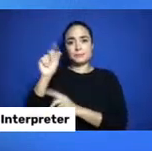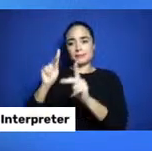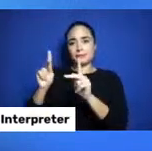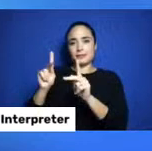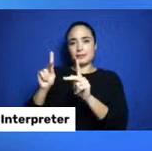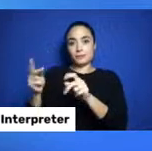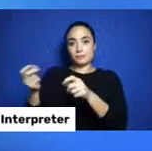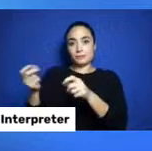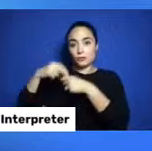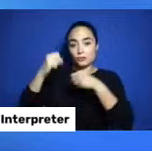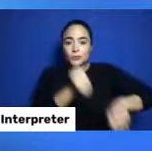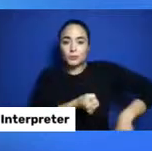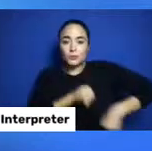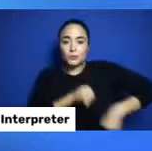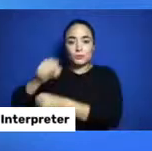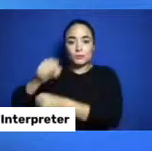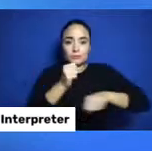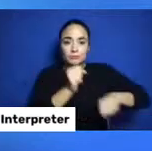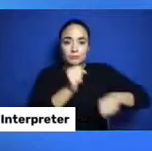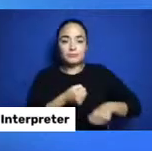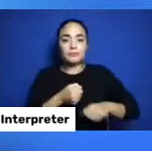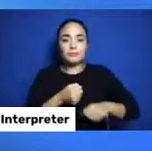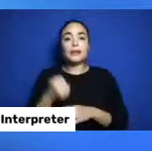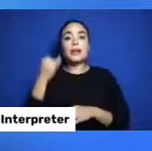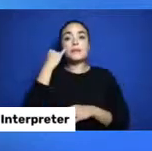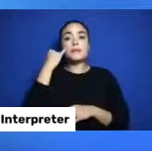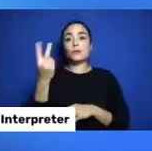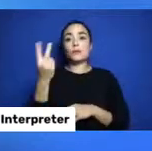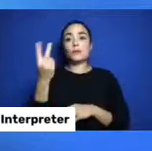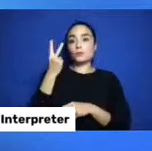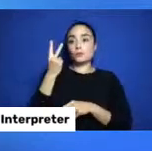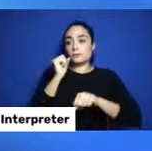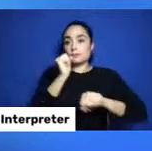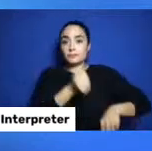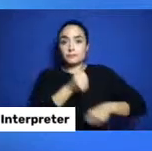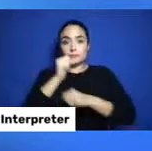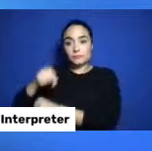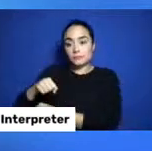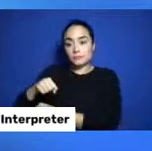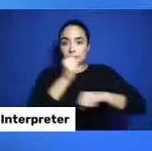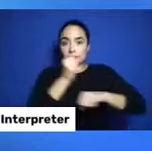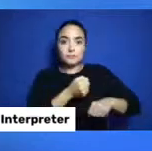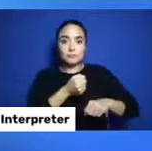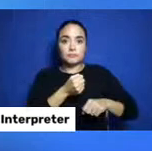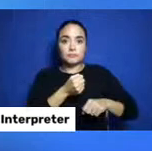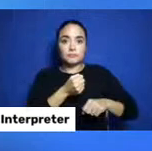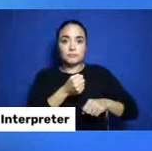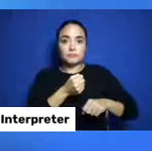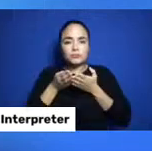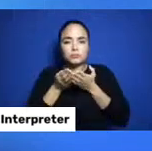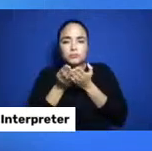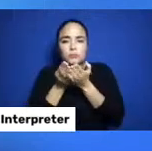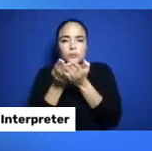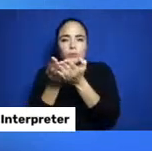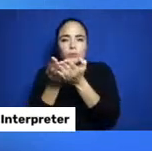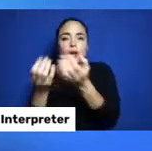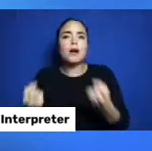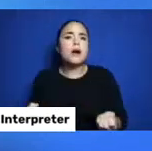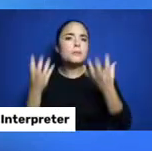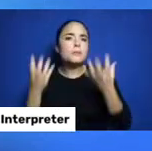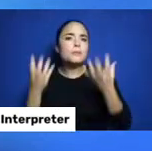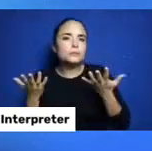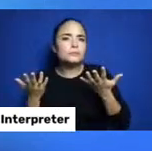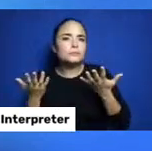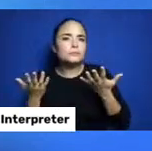two full canoes paddling down the river. How many Anishinaabe people are there? Sure, the answer might be